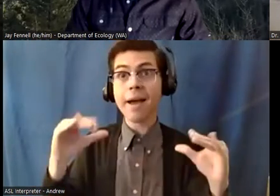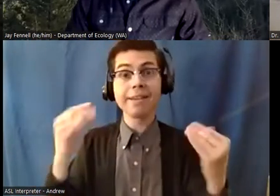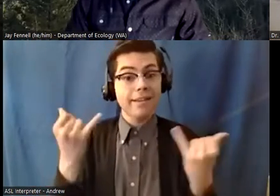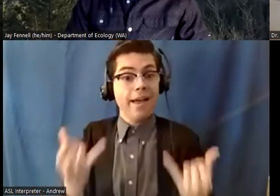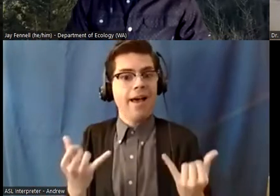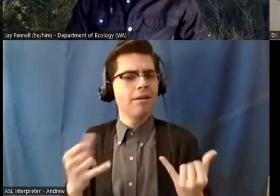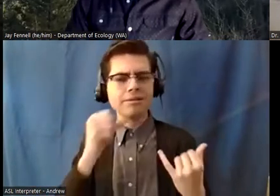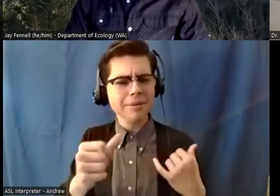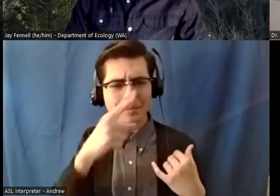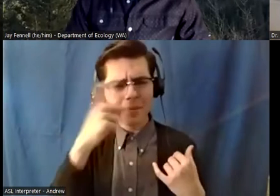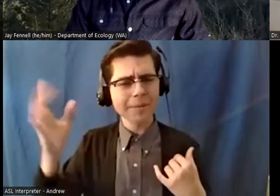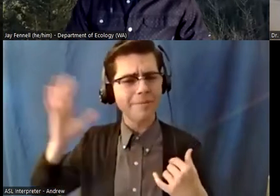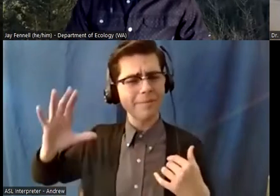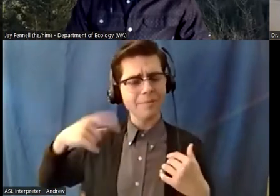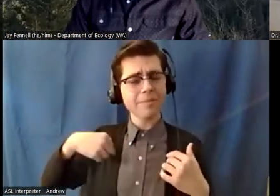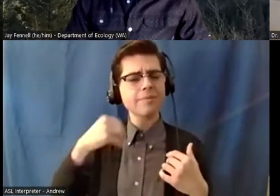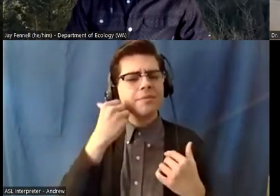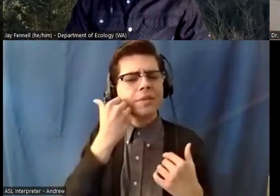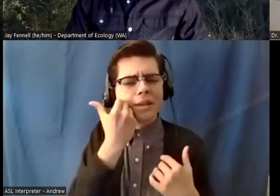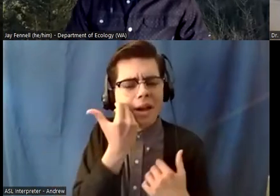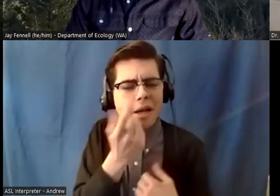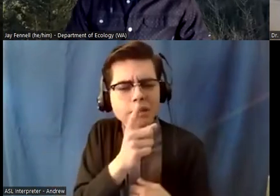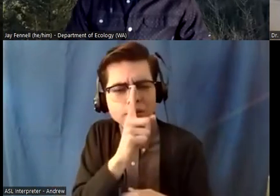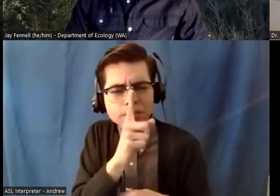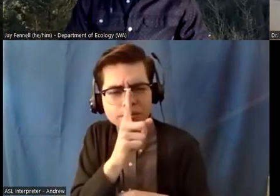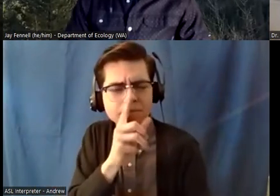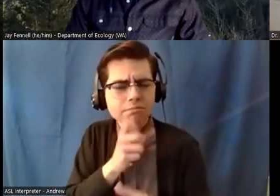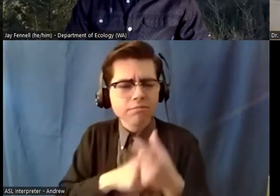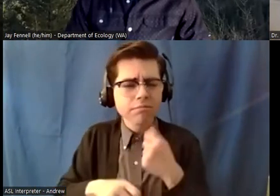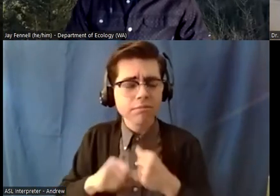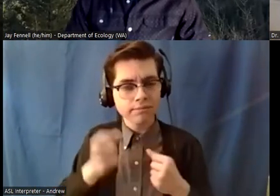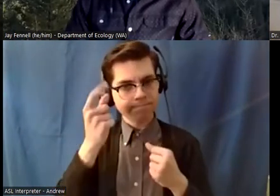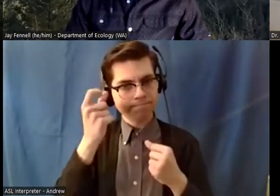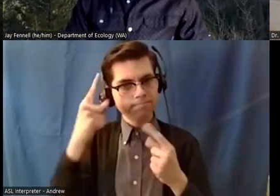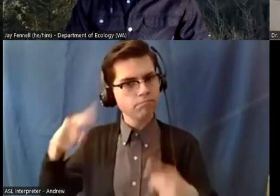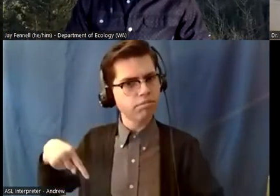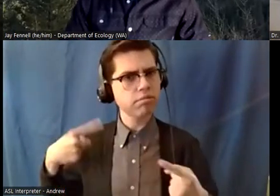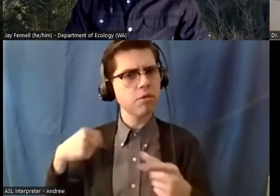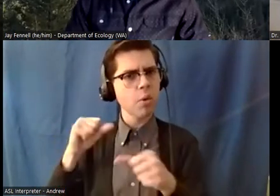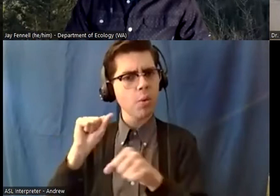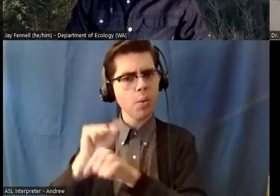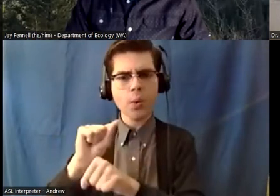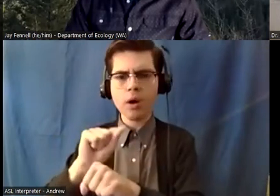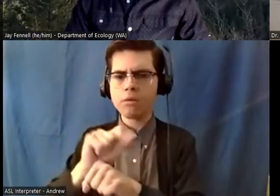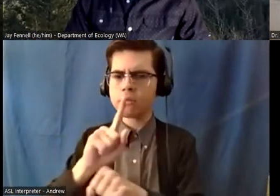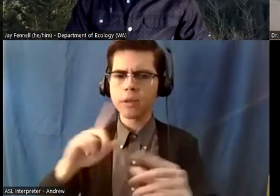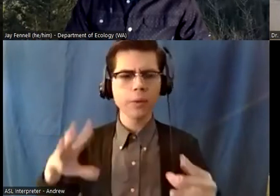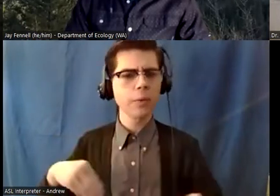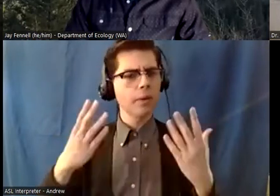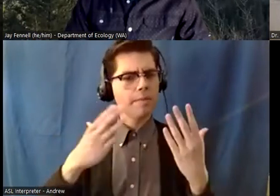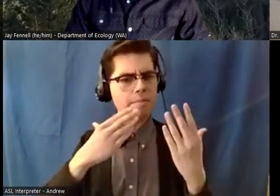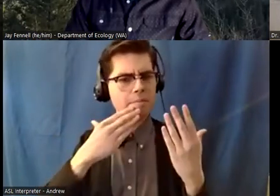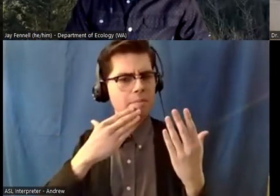people getting to know all these people through all the years has been one of the most gratifying parts of the work incredible